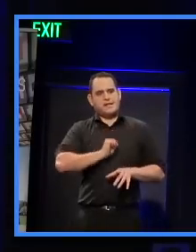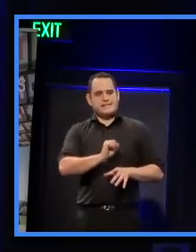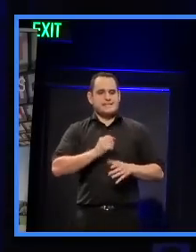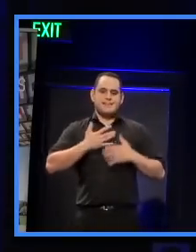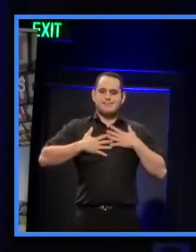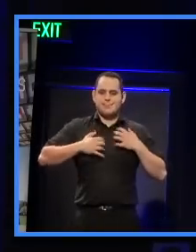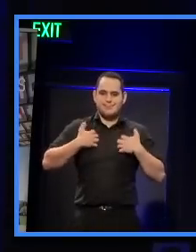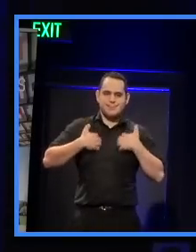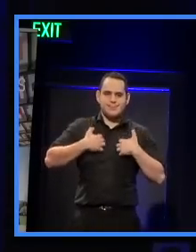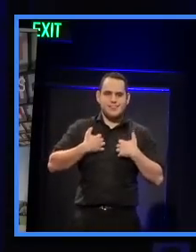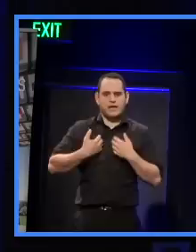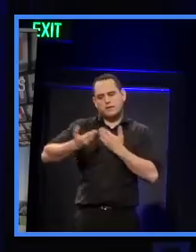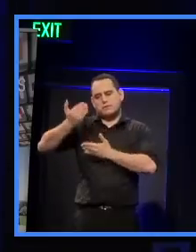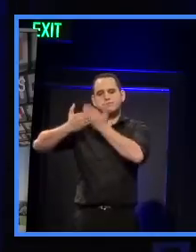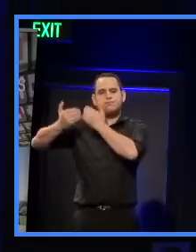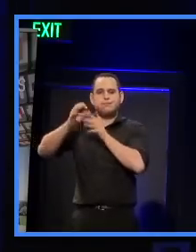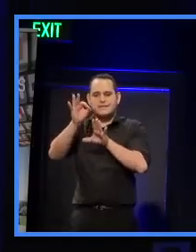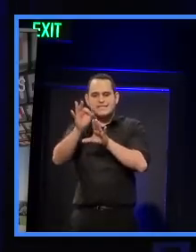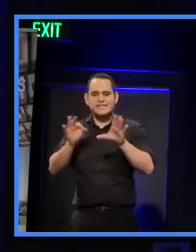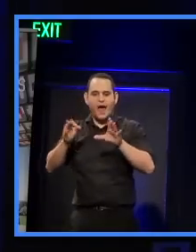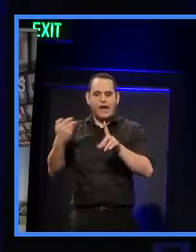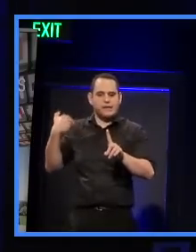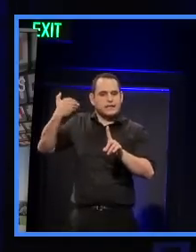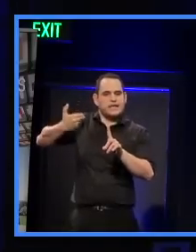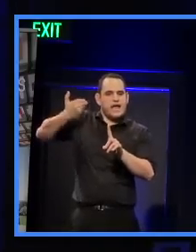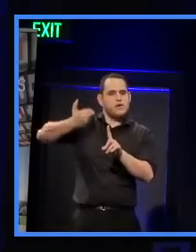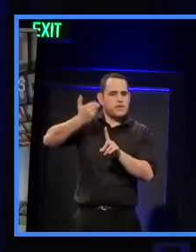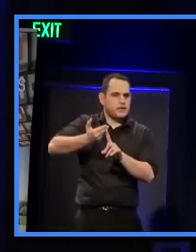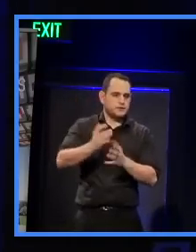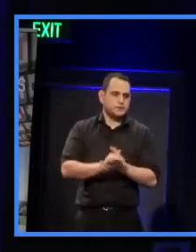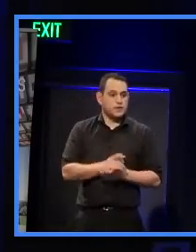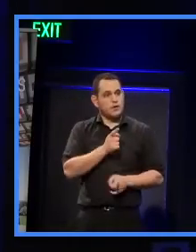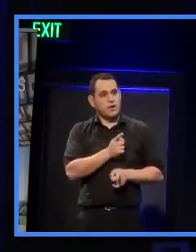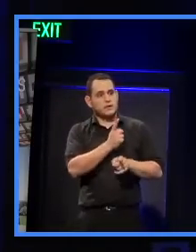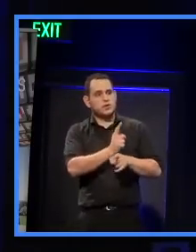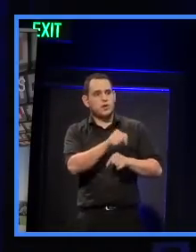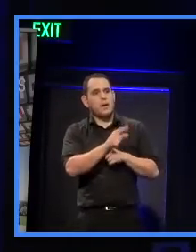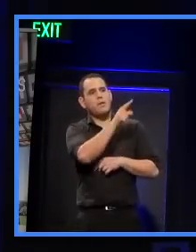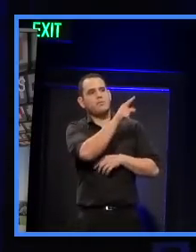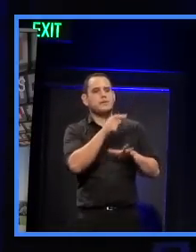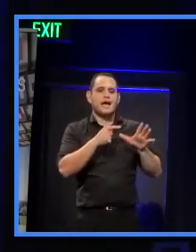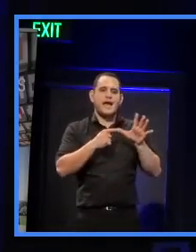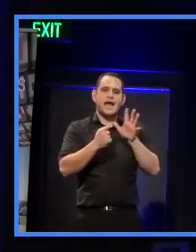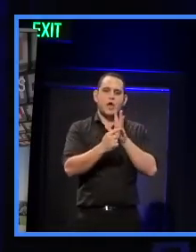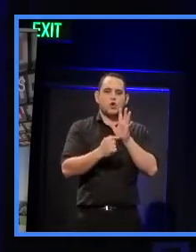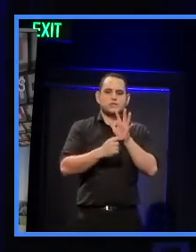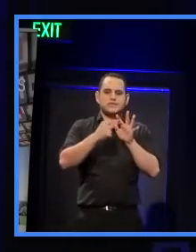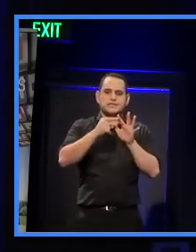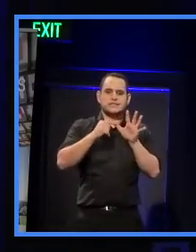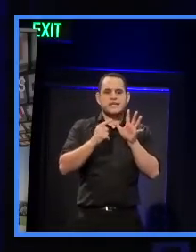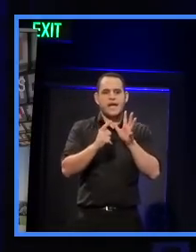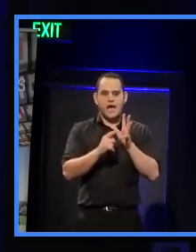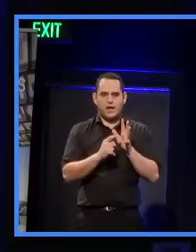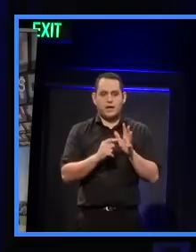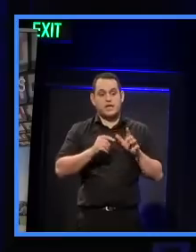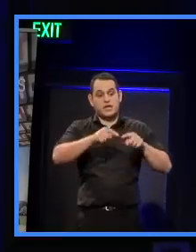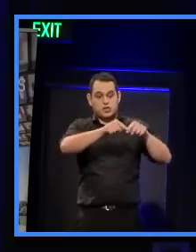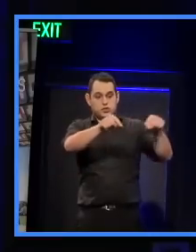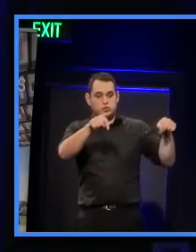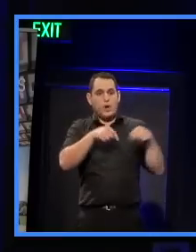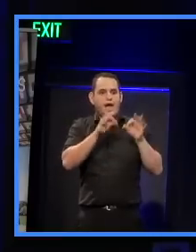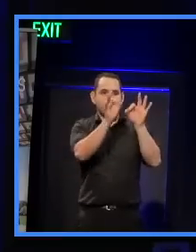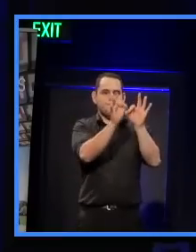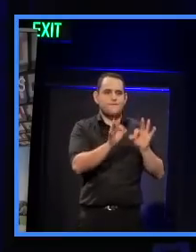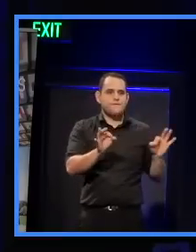so he'll be talking to you a little bit about the Aotea Square and the Aotea Quarter framework plan, which is currently